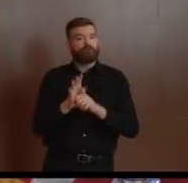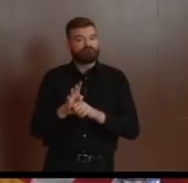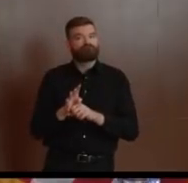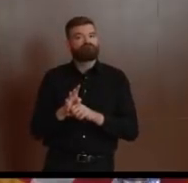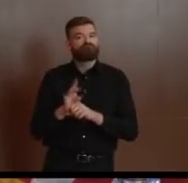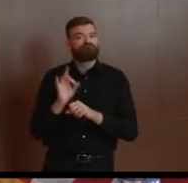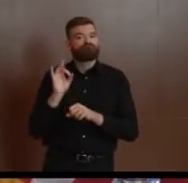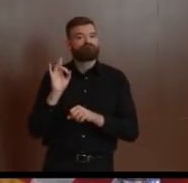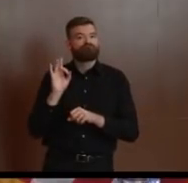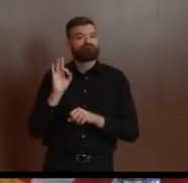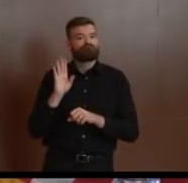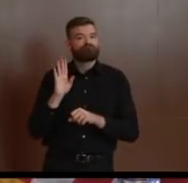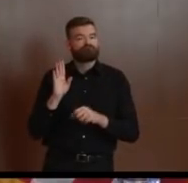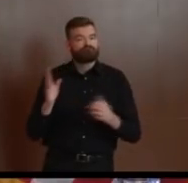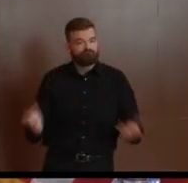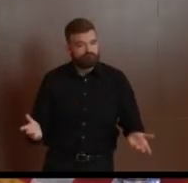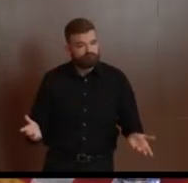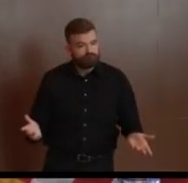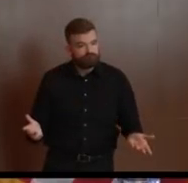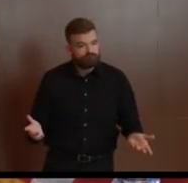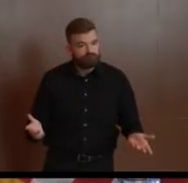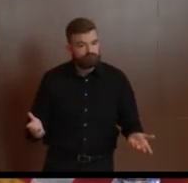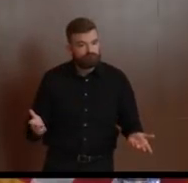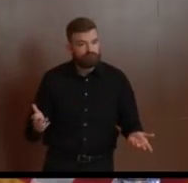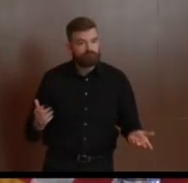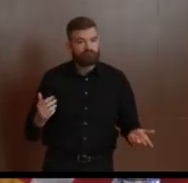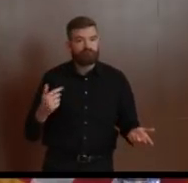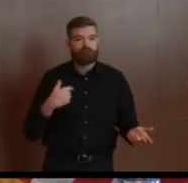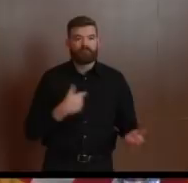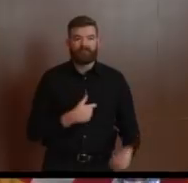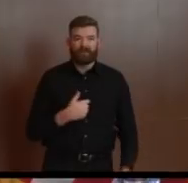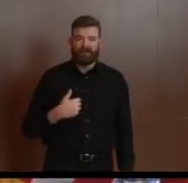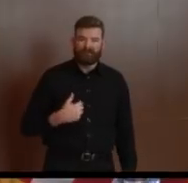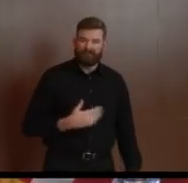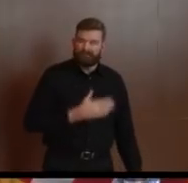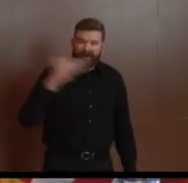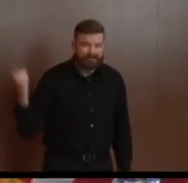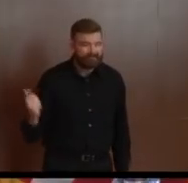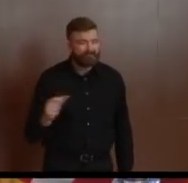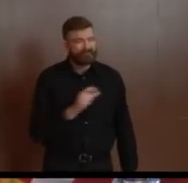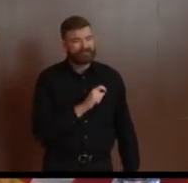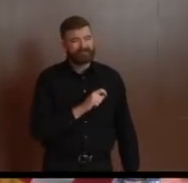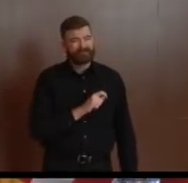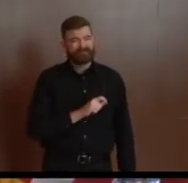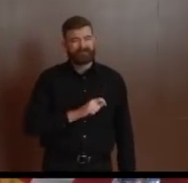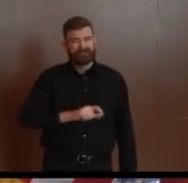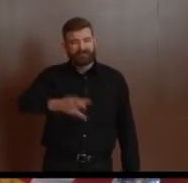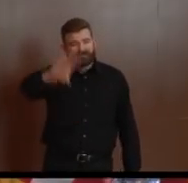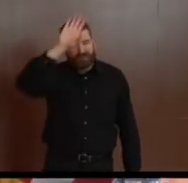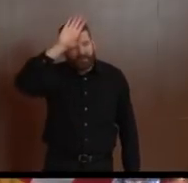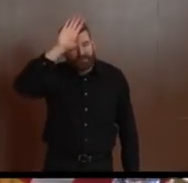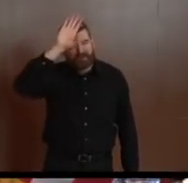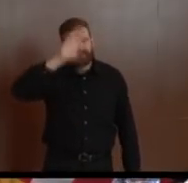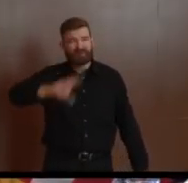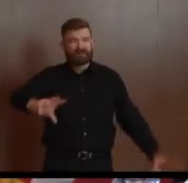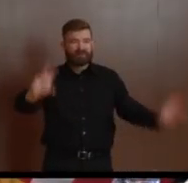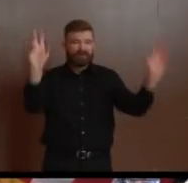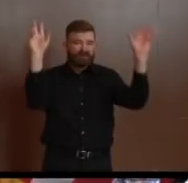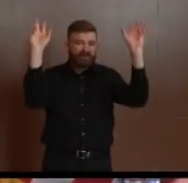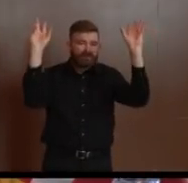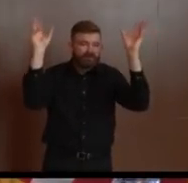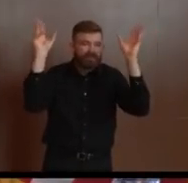only do we have the best in the nation in terms of first responders, law enforcement, fire, EMTs, and certainly health care workers,